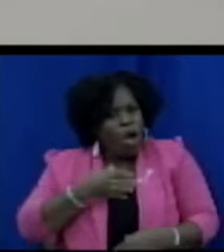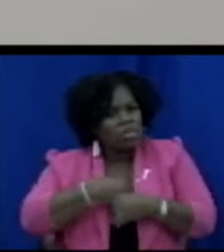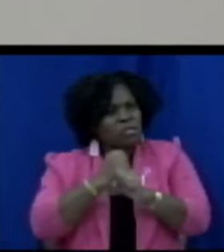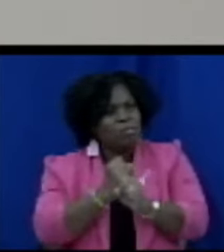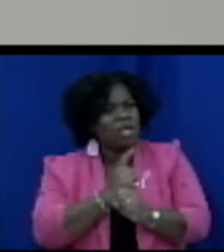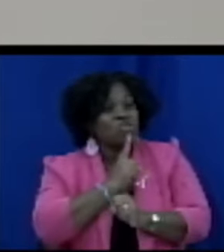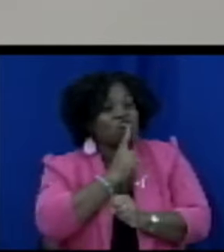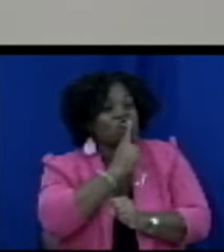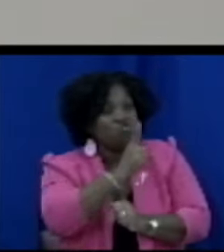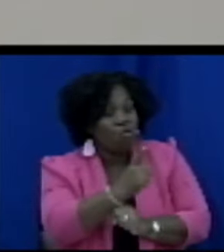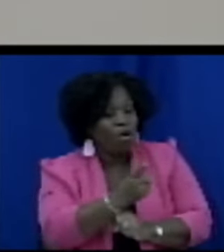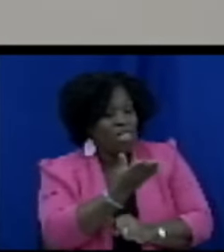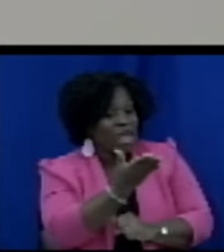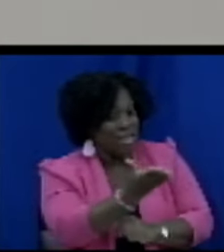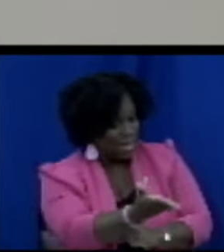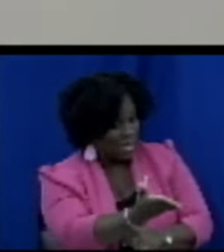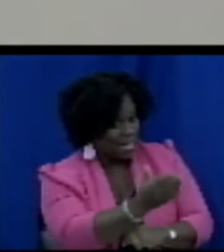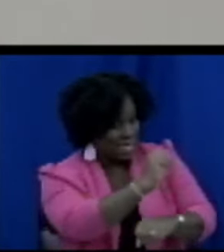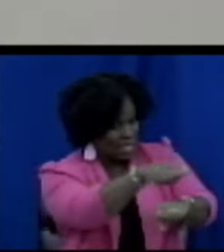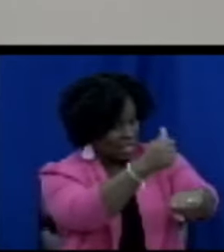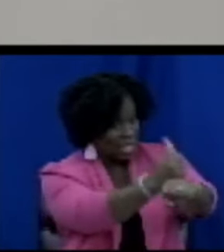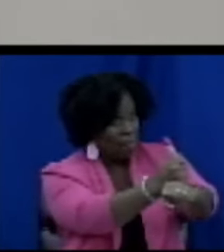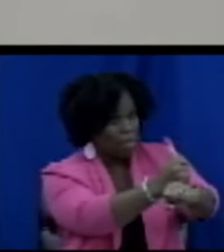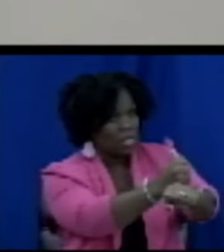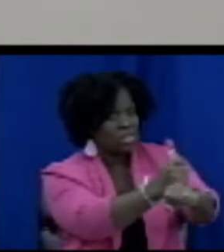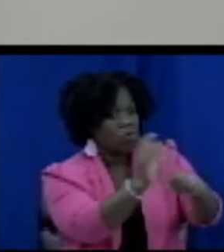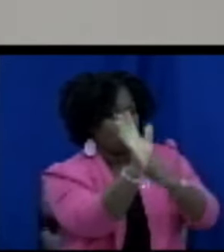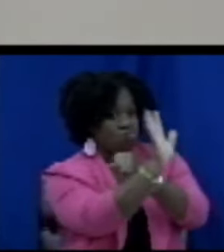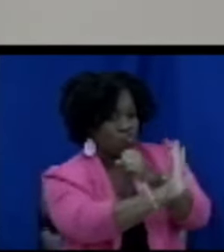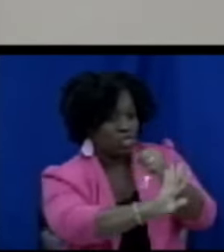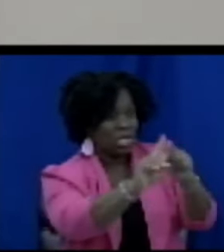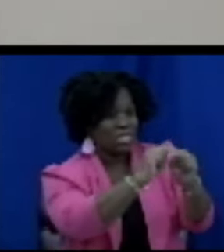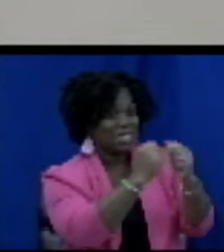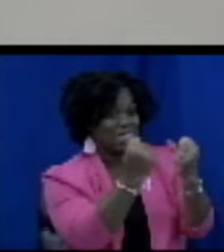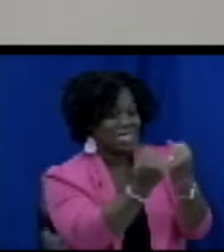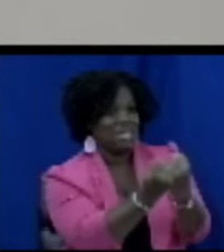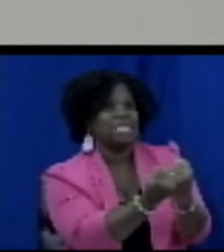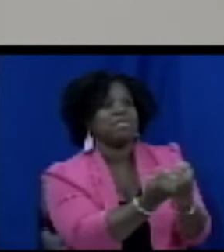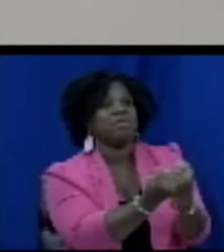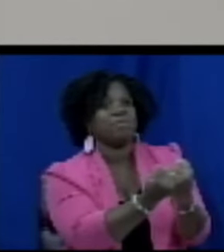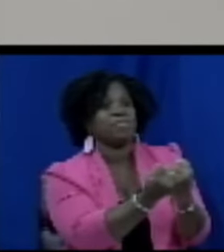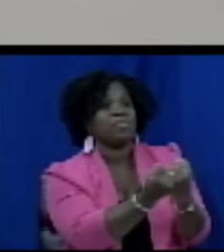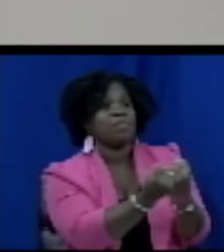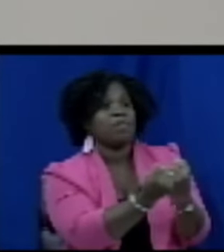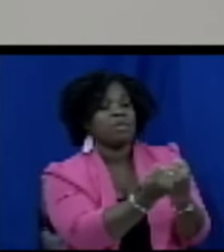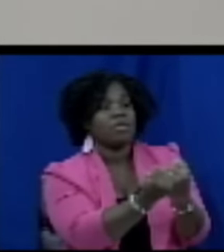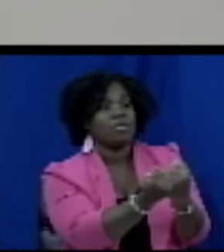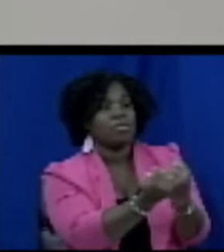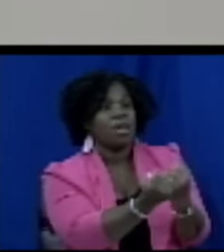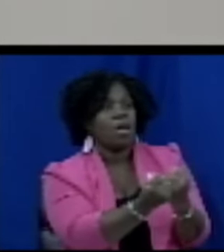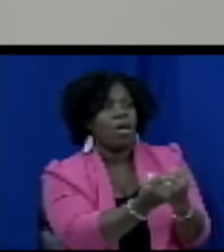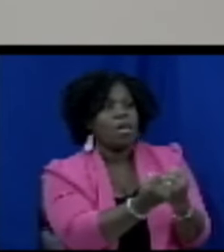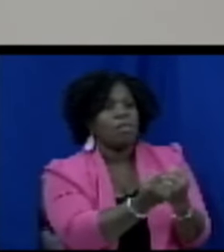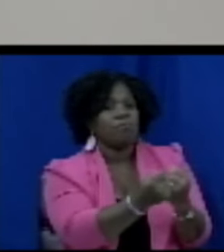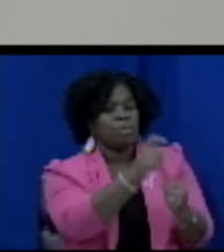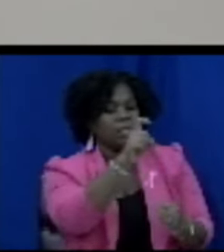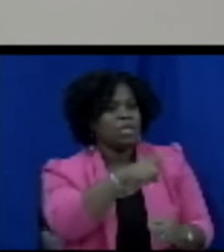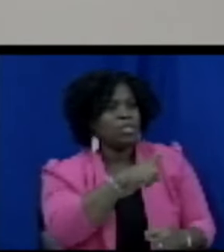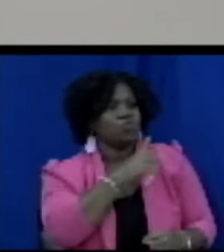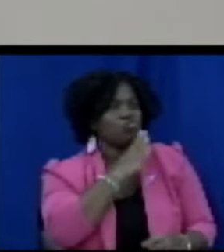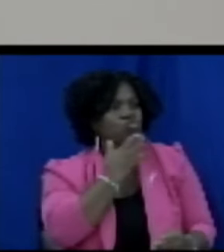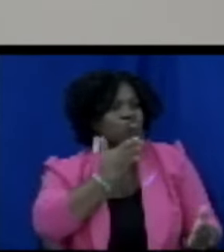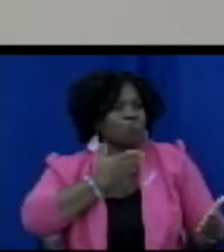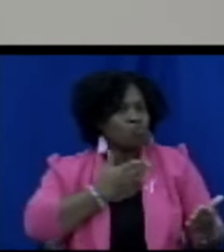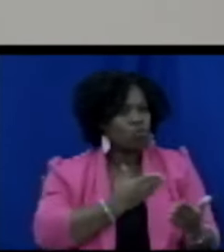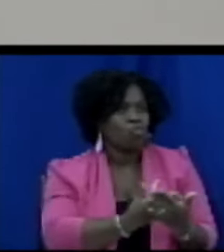the board is doing what it must do as a matter of fact I don't know if it is being done here on St. Kids but I was in charge